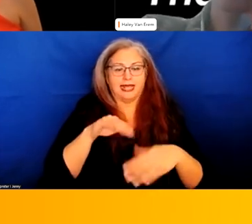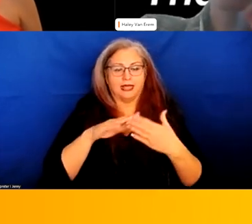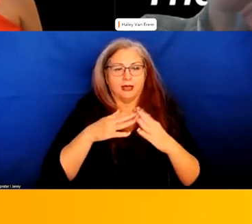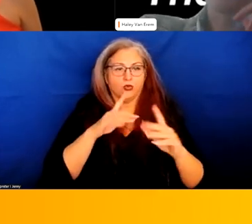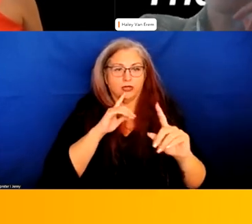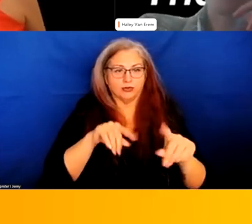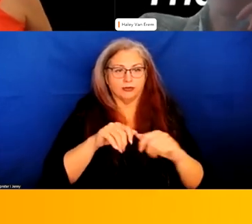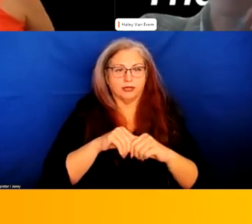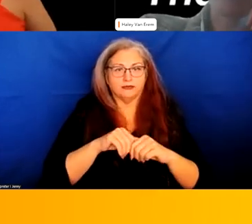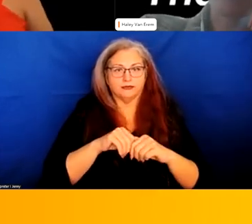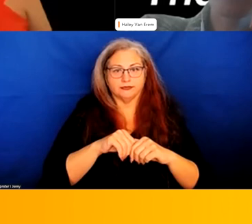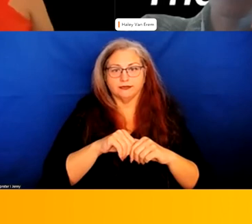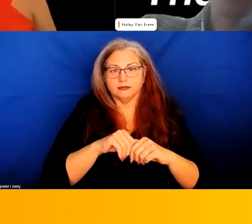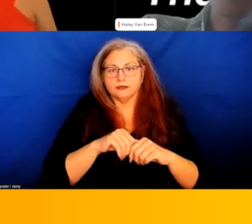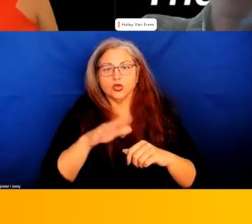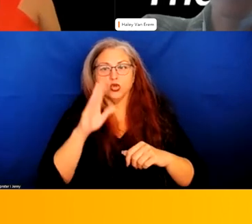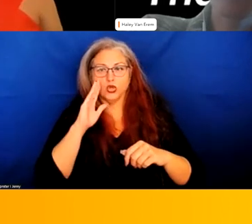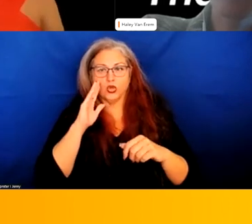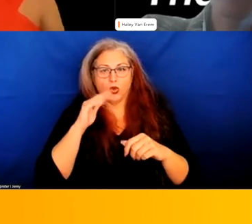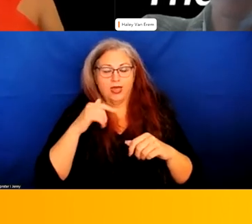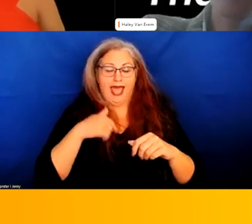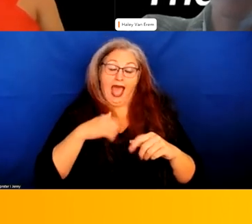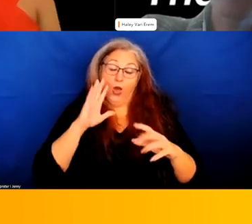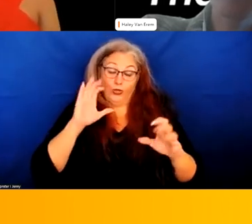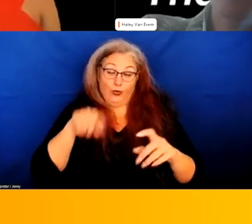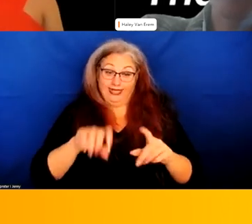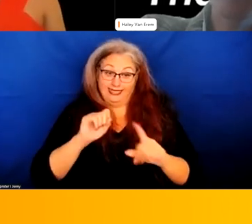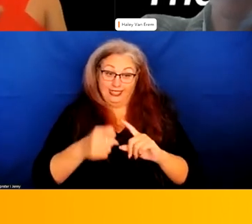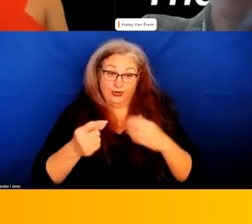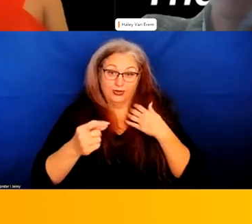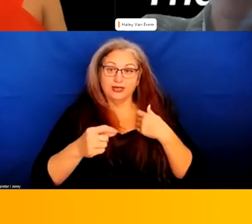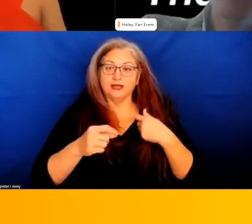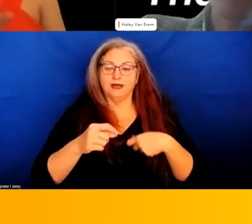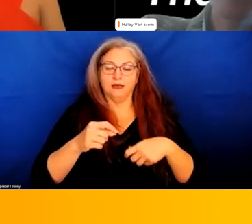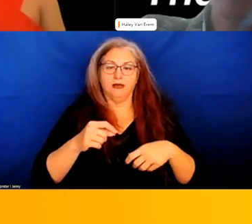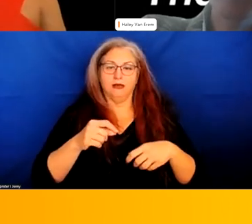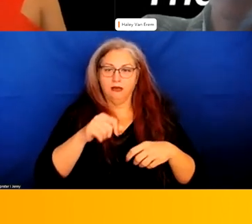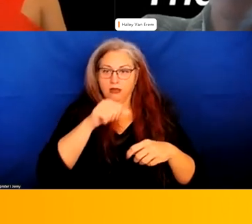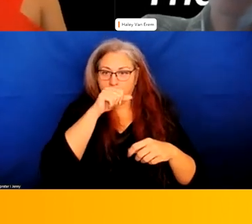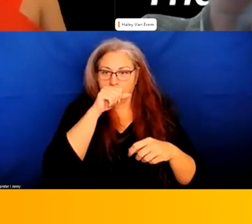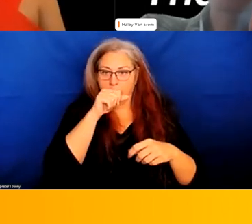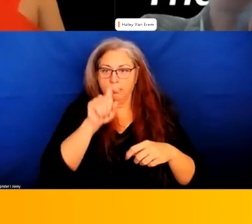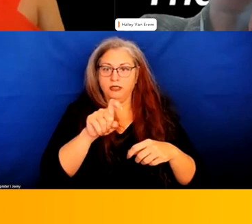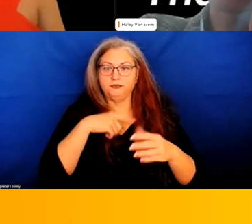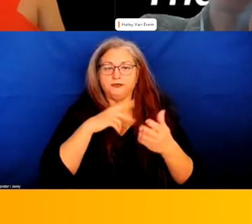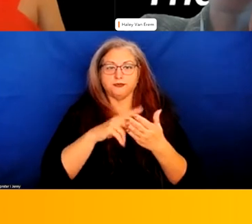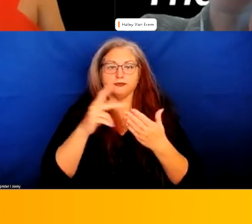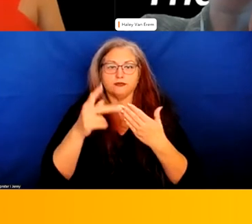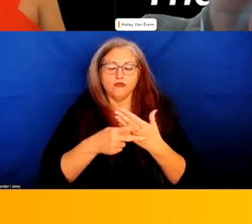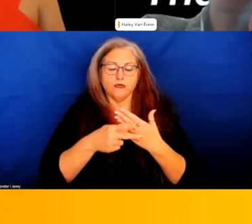you know what i would do in this situation you need a program evaluation